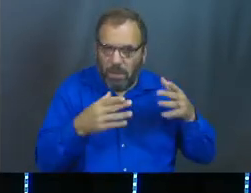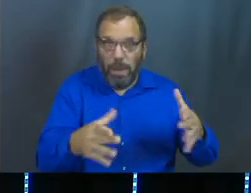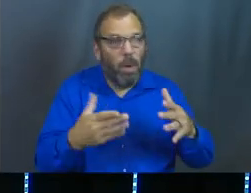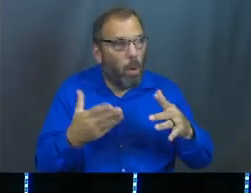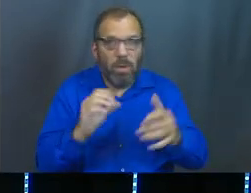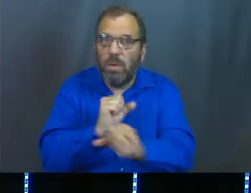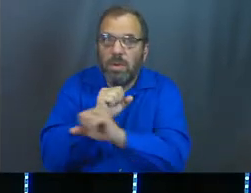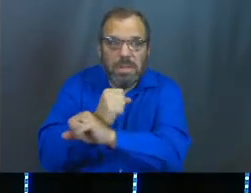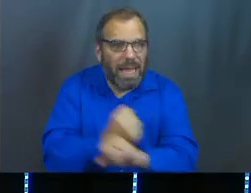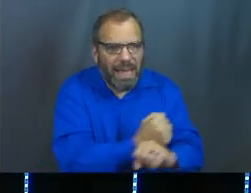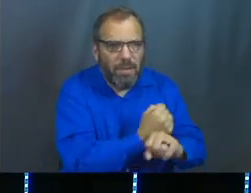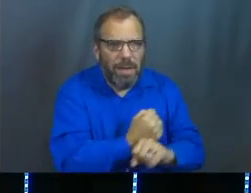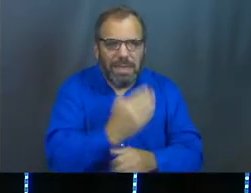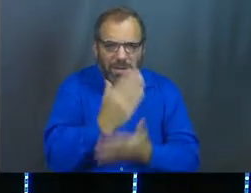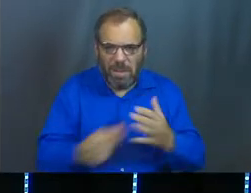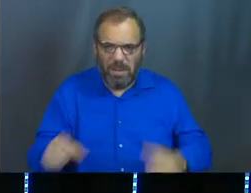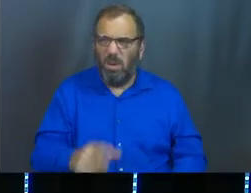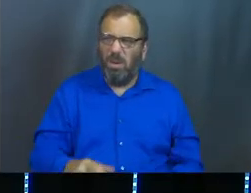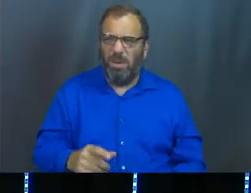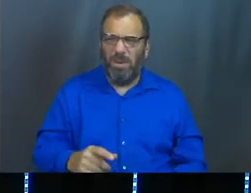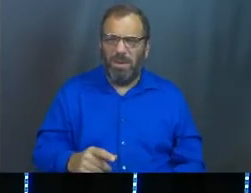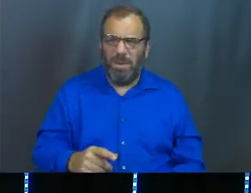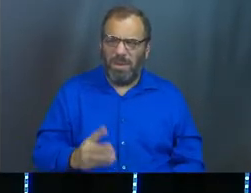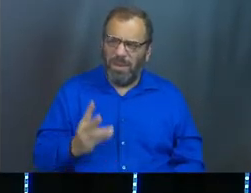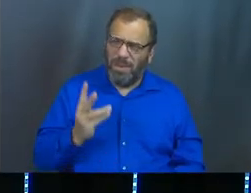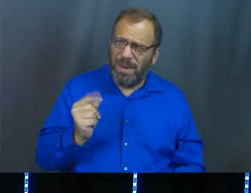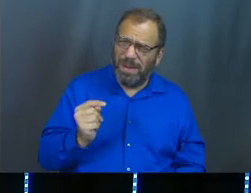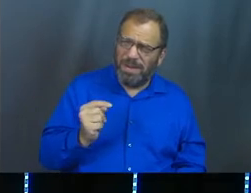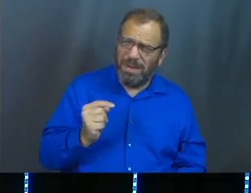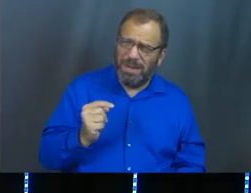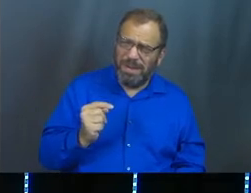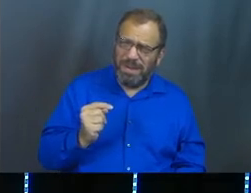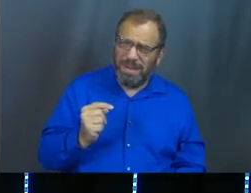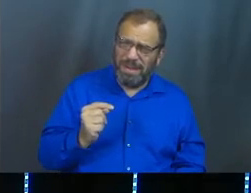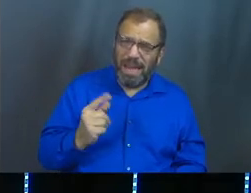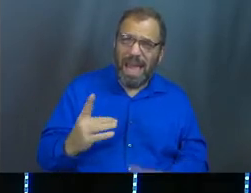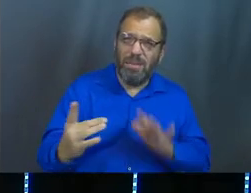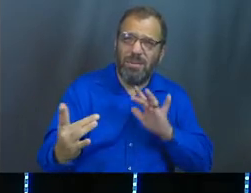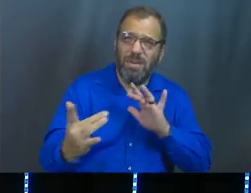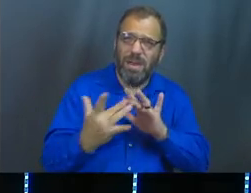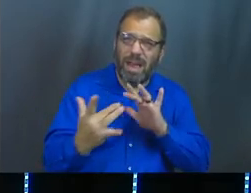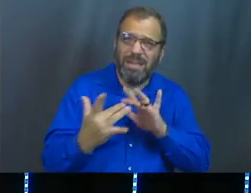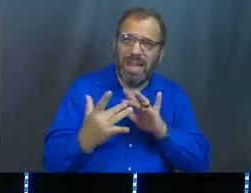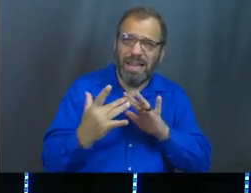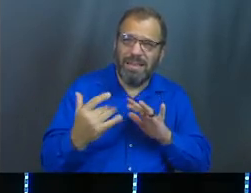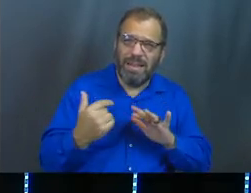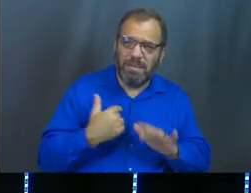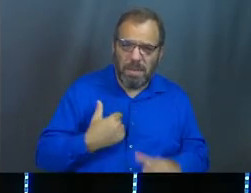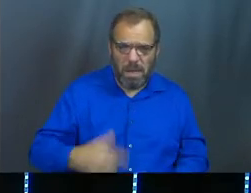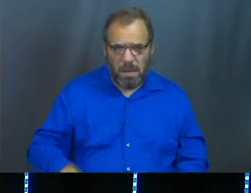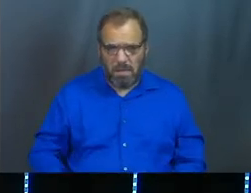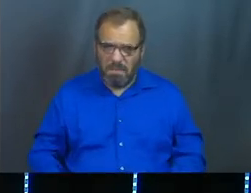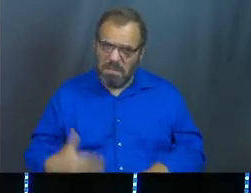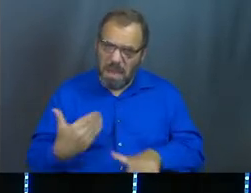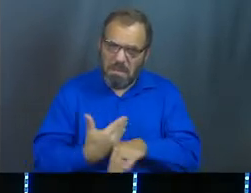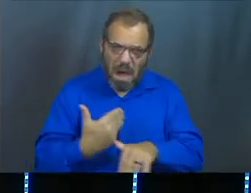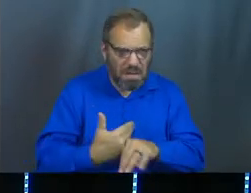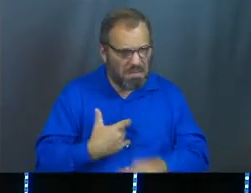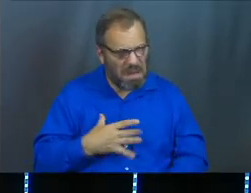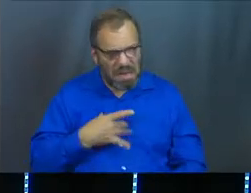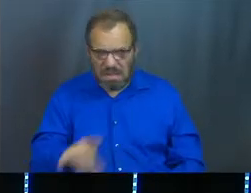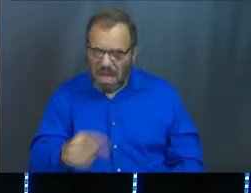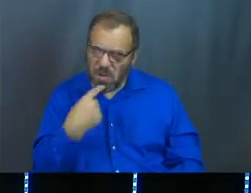slavery. And that bothered some of you. And some of you reached out to me in the weeks after that and said, that bothered me.